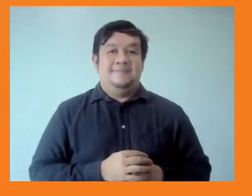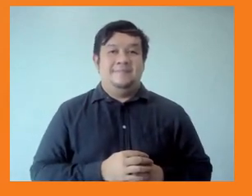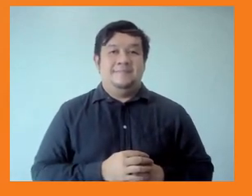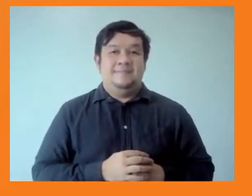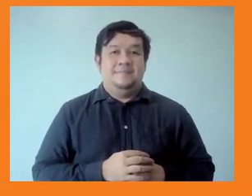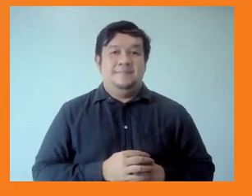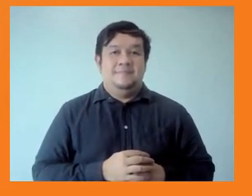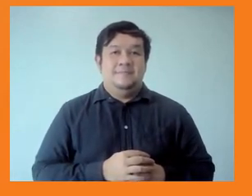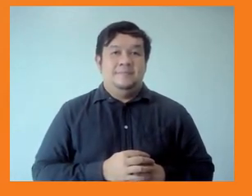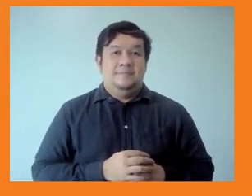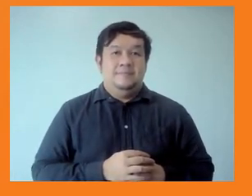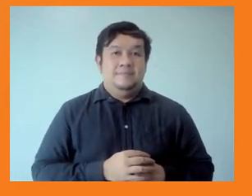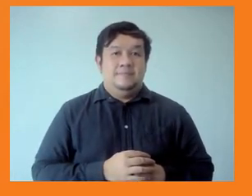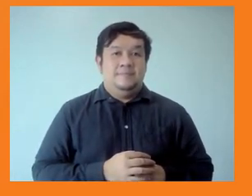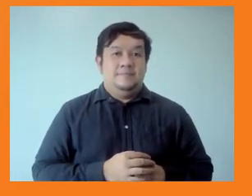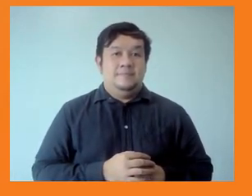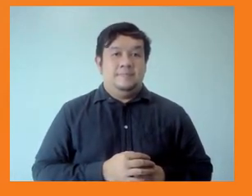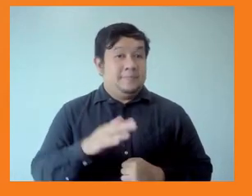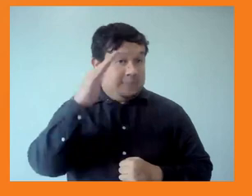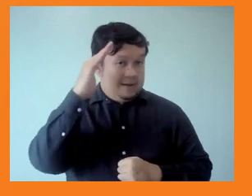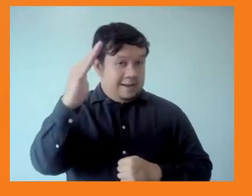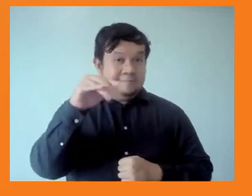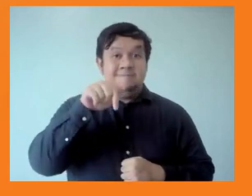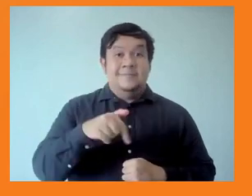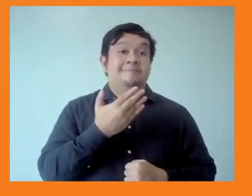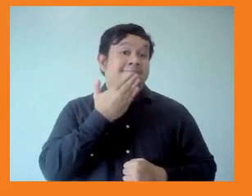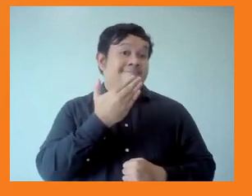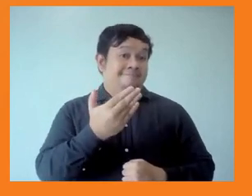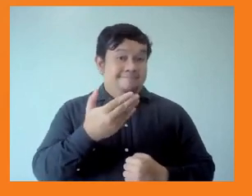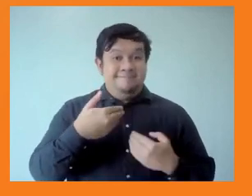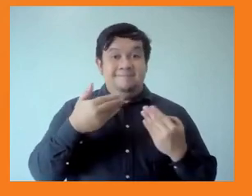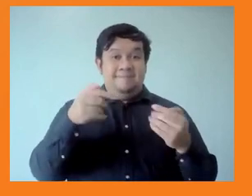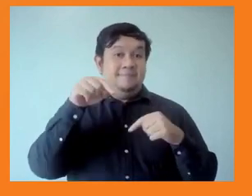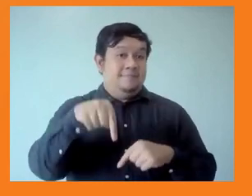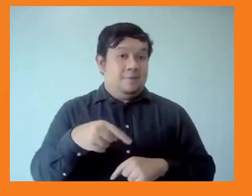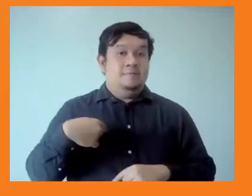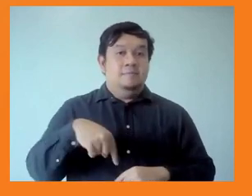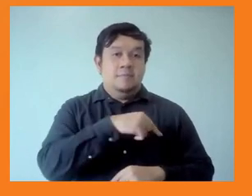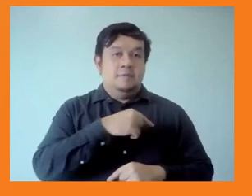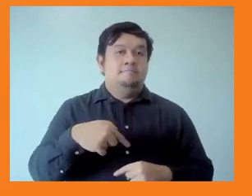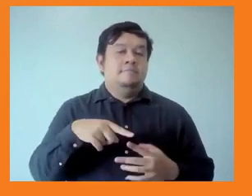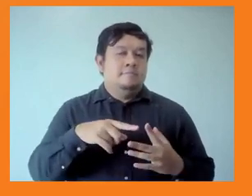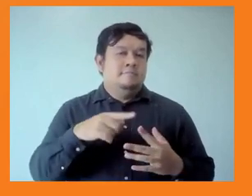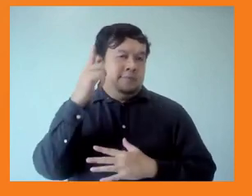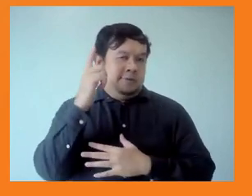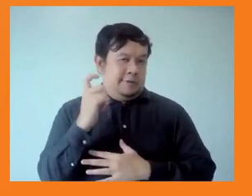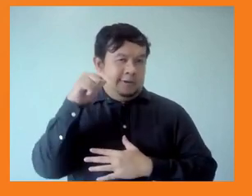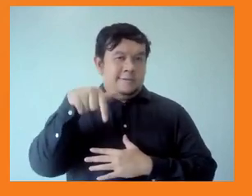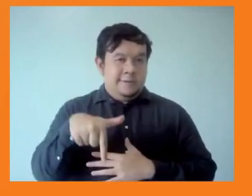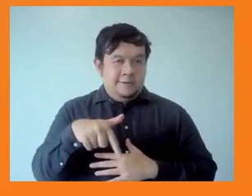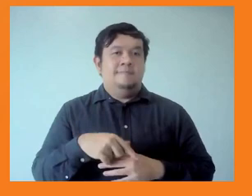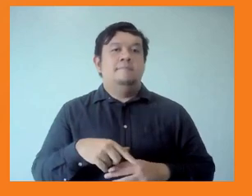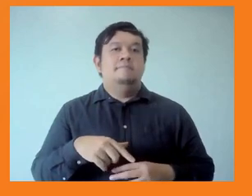Thank you very much, Myra. And thank you. We were just starting to have a very interesting discussion and I'm